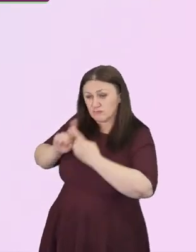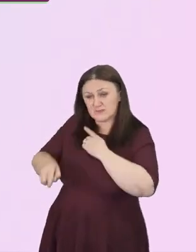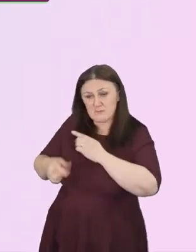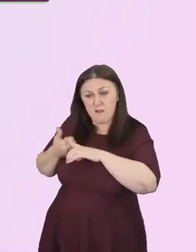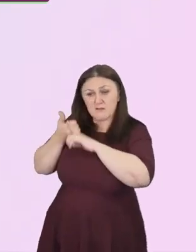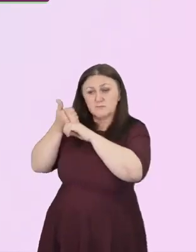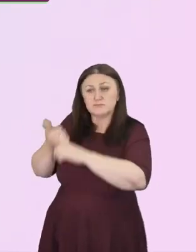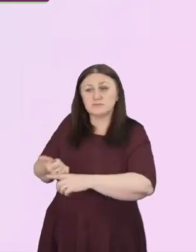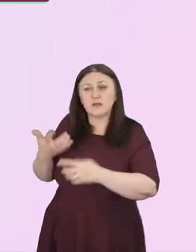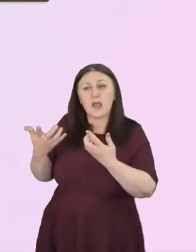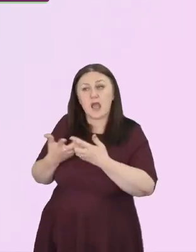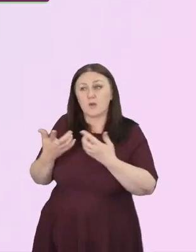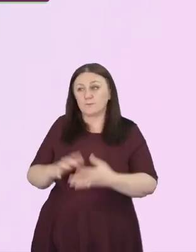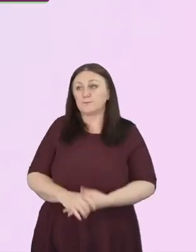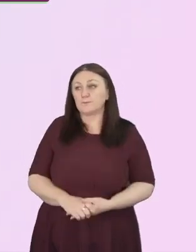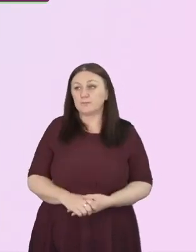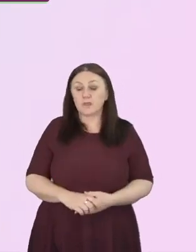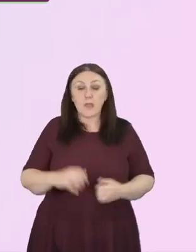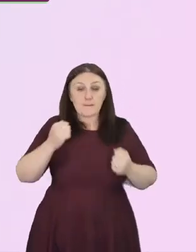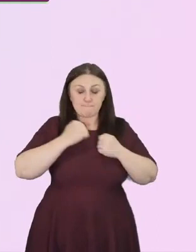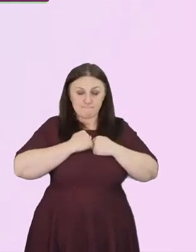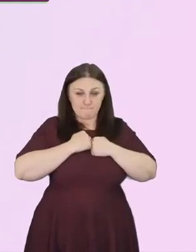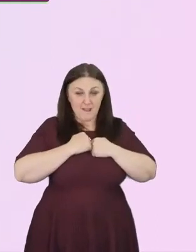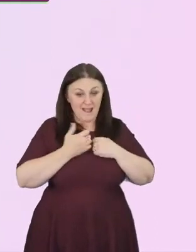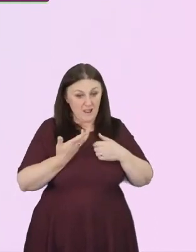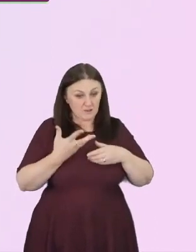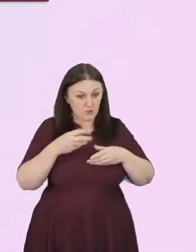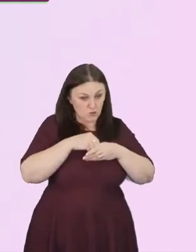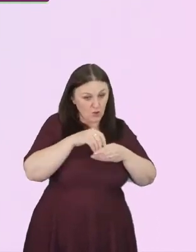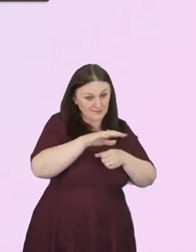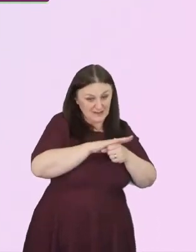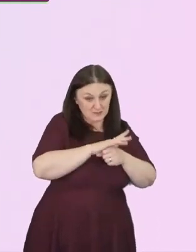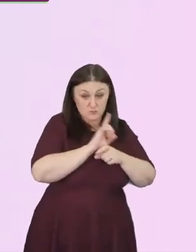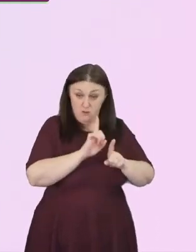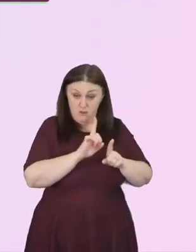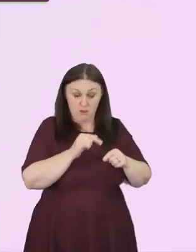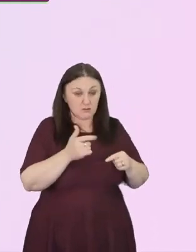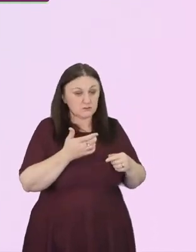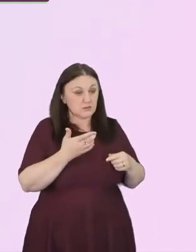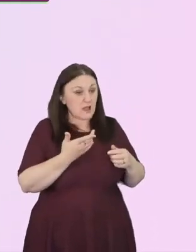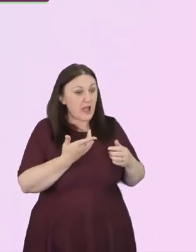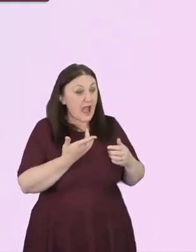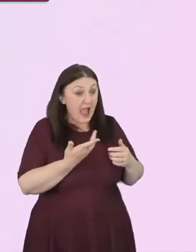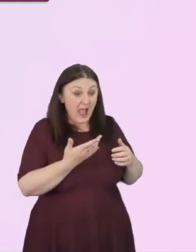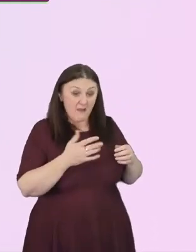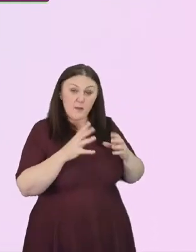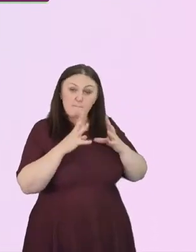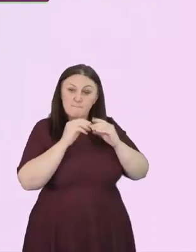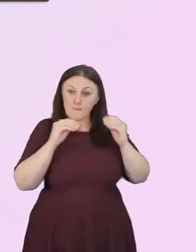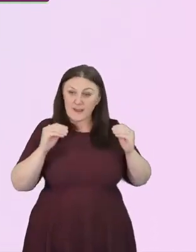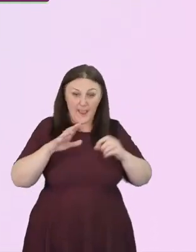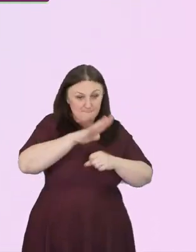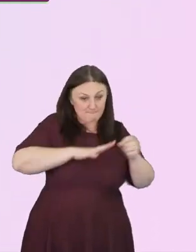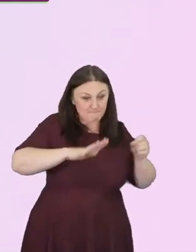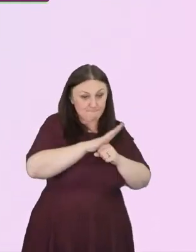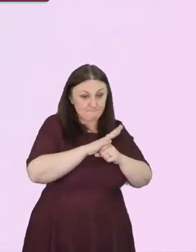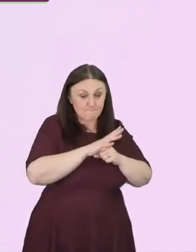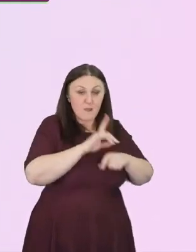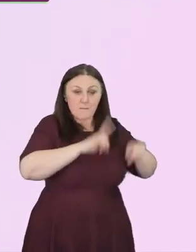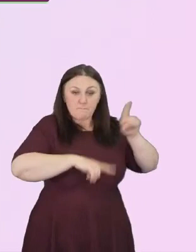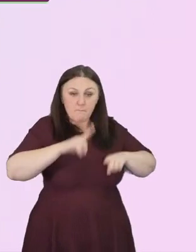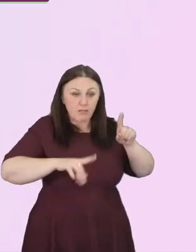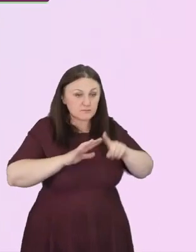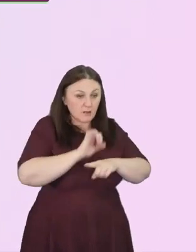Just by way of explanation, my context is that I live in a multicultural, mobile part of Birmingham, and my church is a black